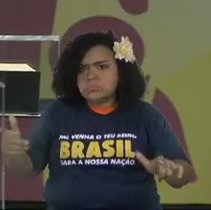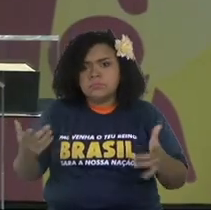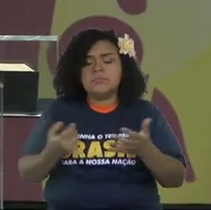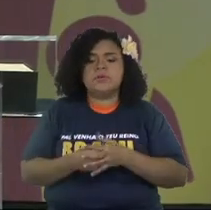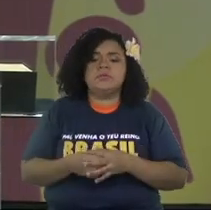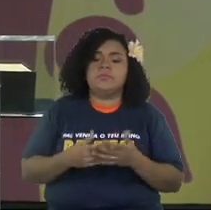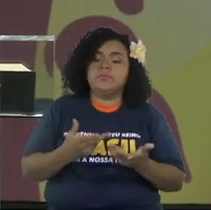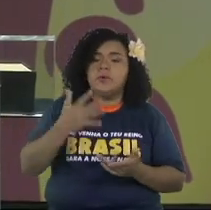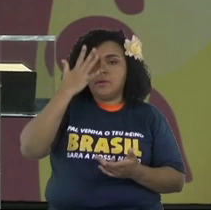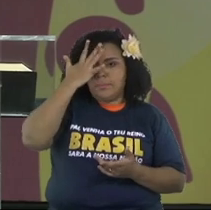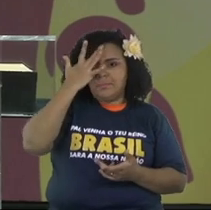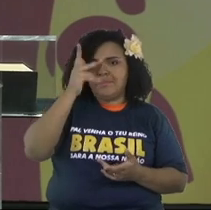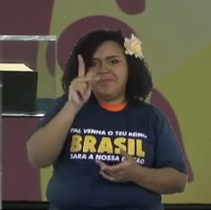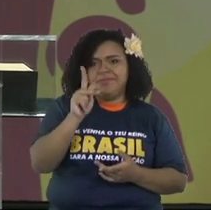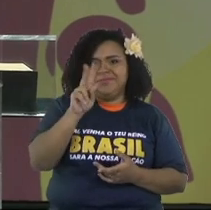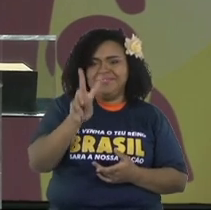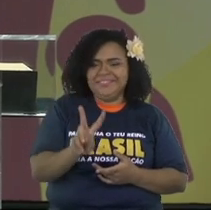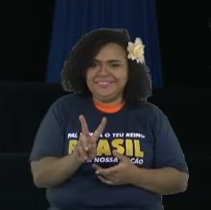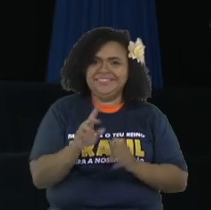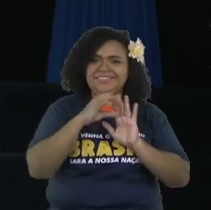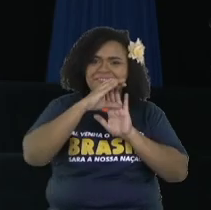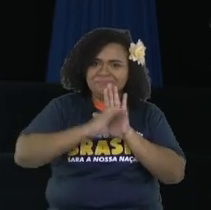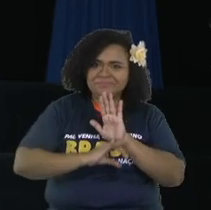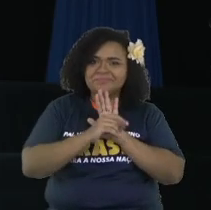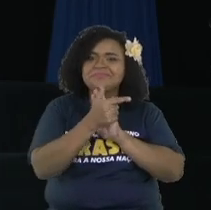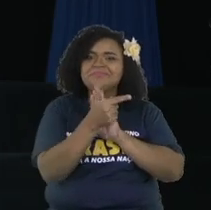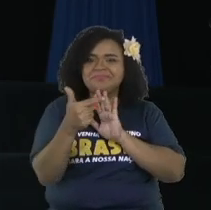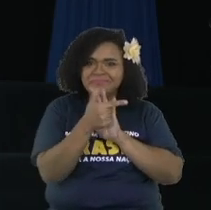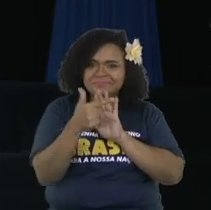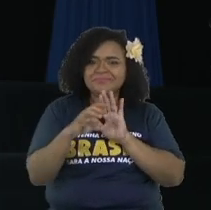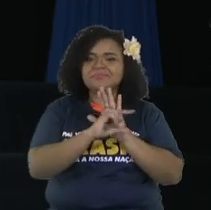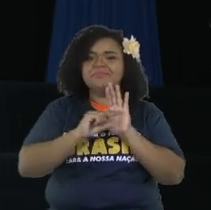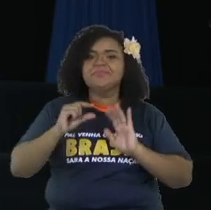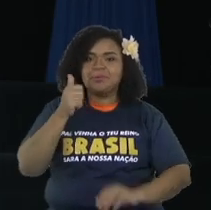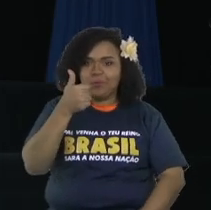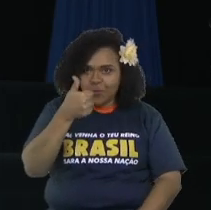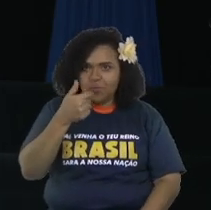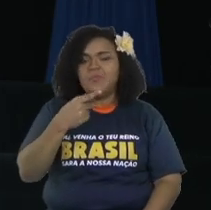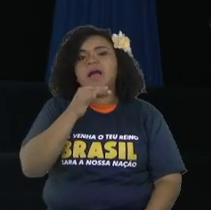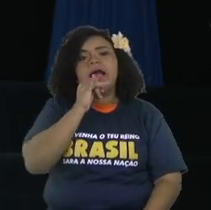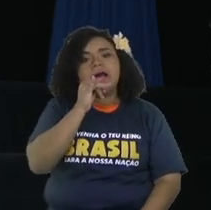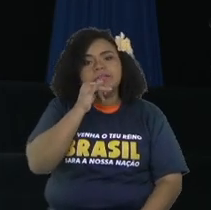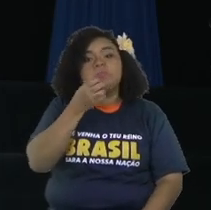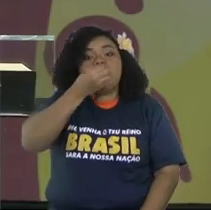us. For example, Proverbs chapter 22, 1,